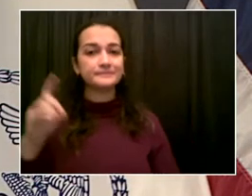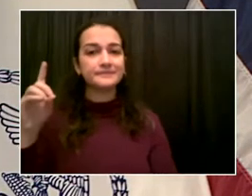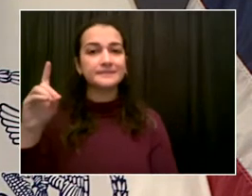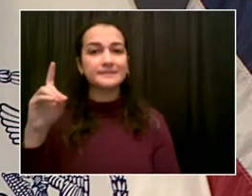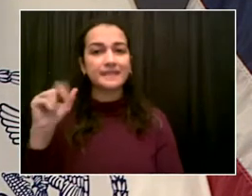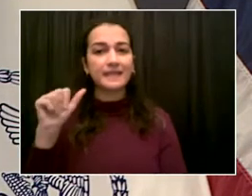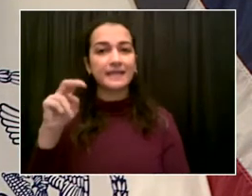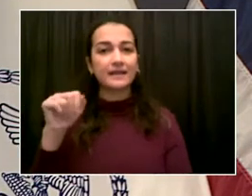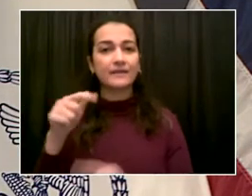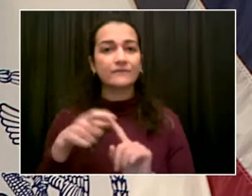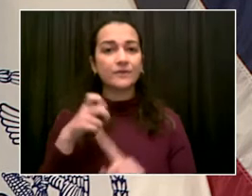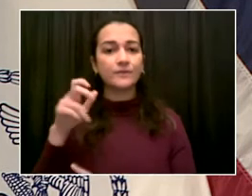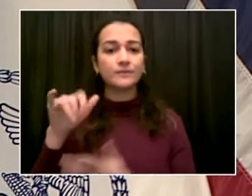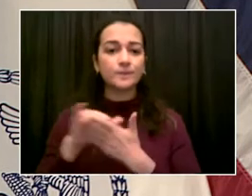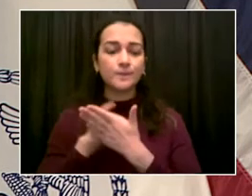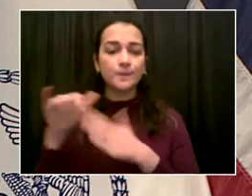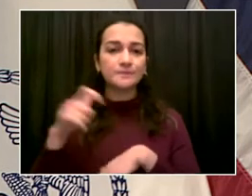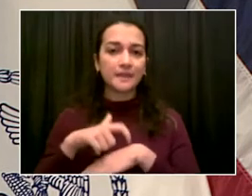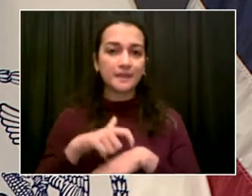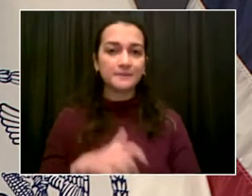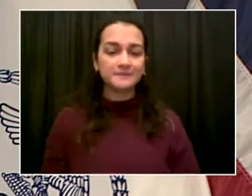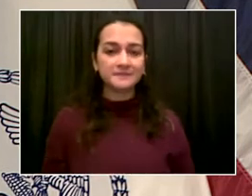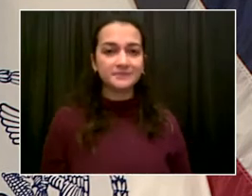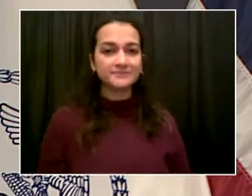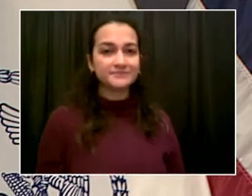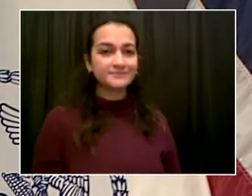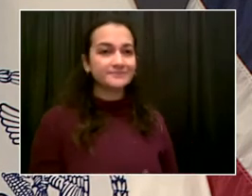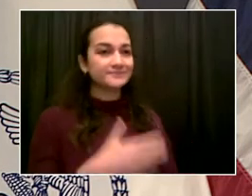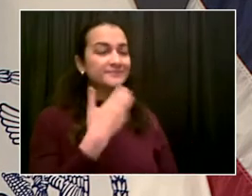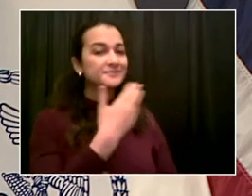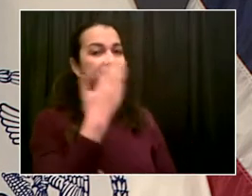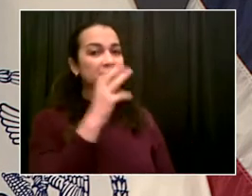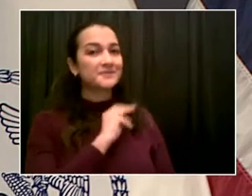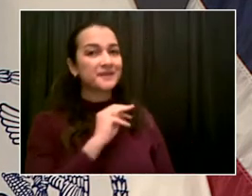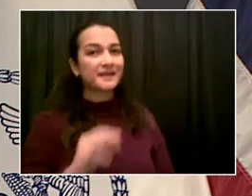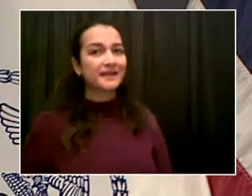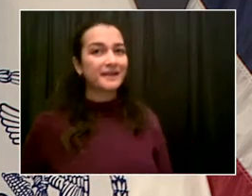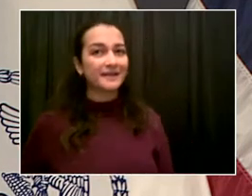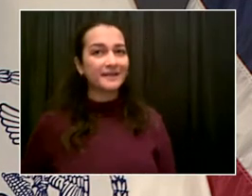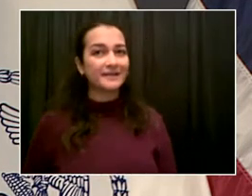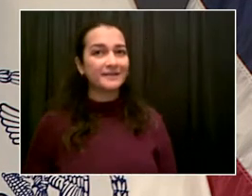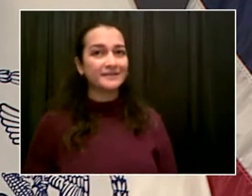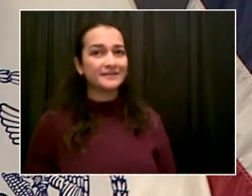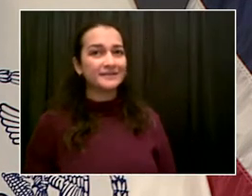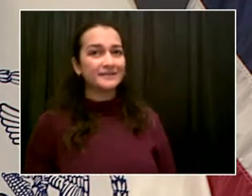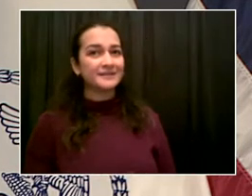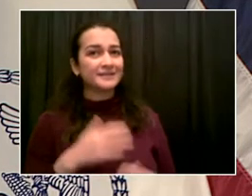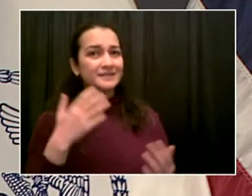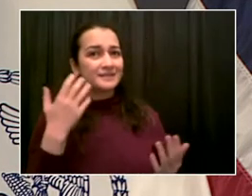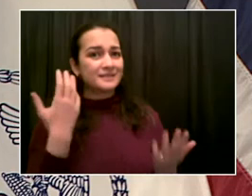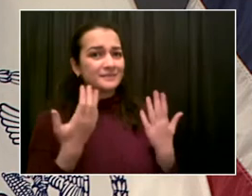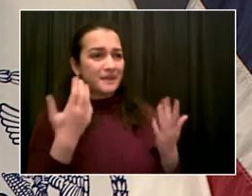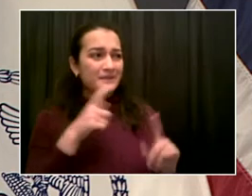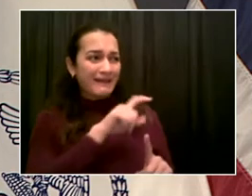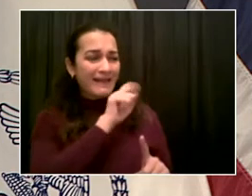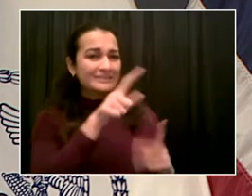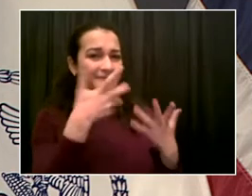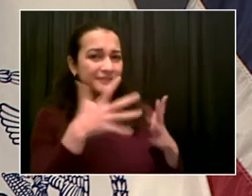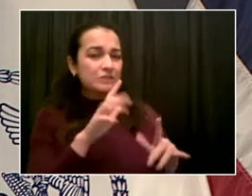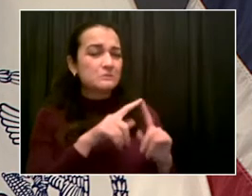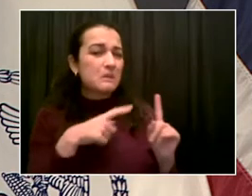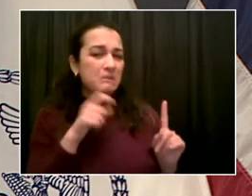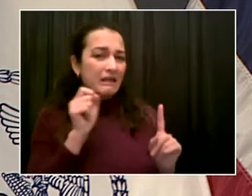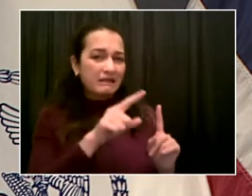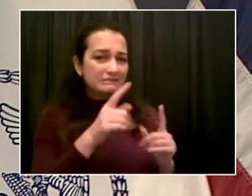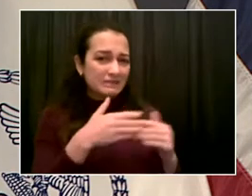Good morning, Mr. Mayor. Forgive me if this question is redundant, but just so I'm clear, before Omicron, it was